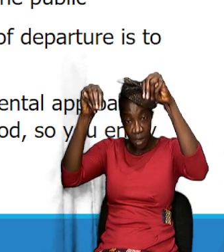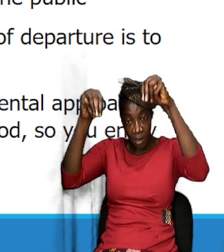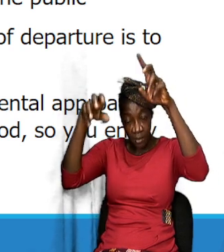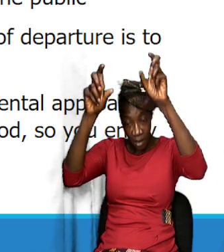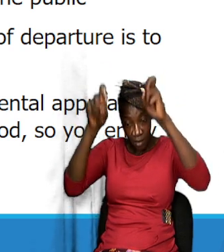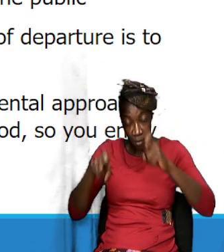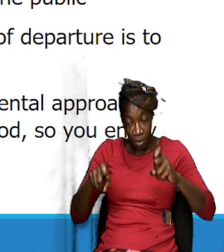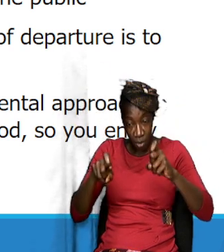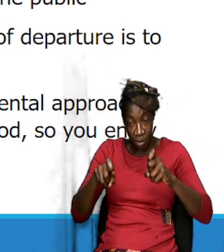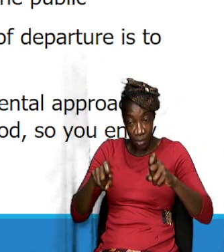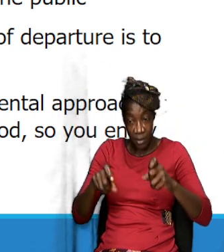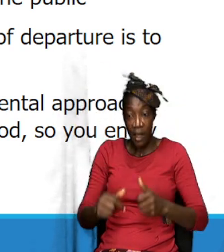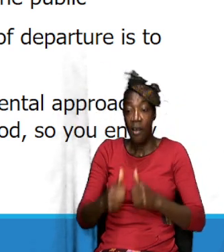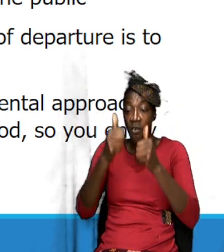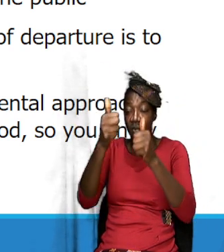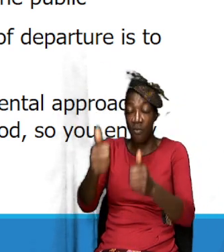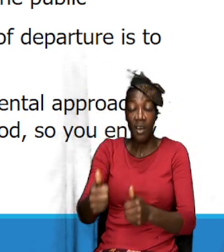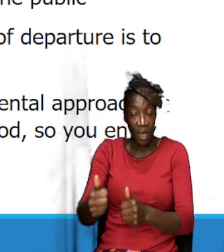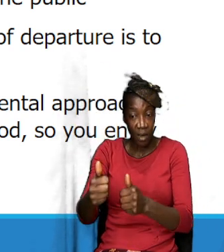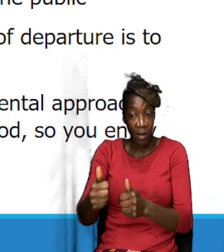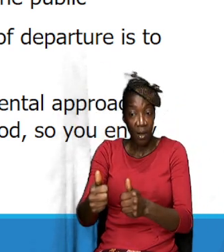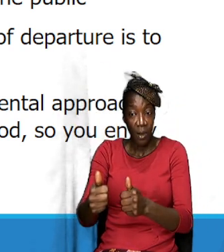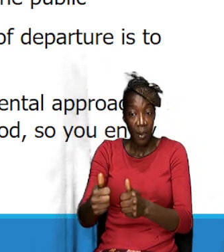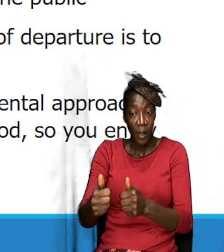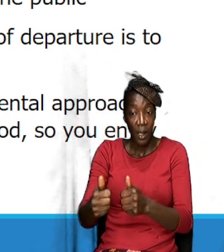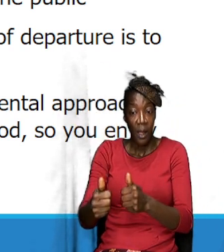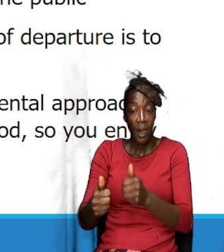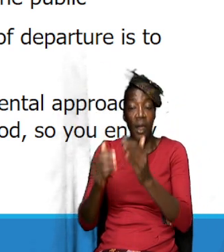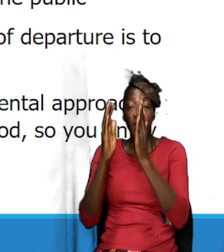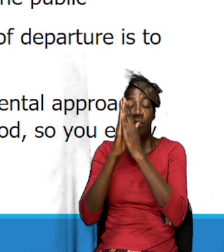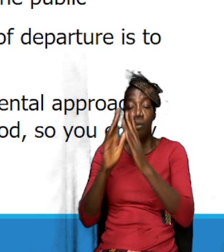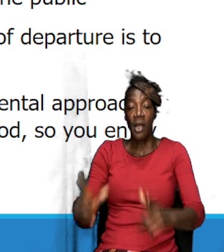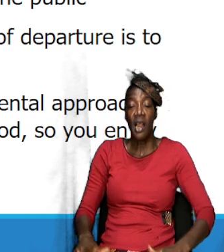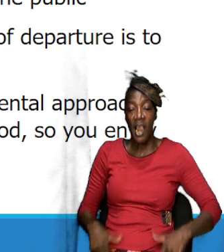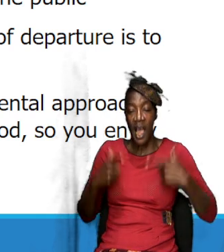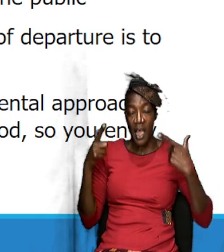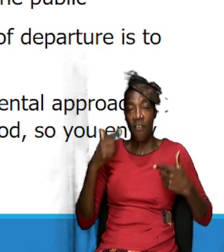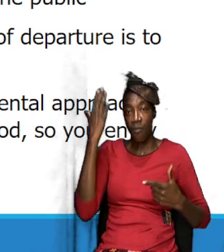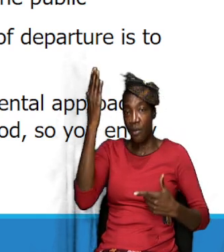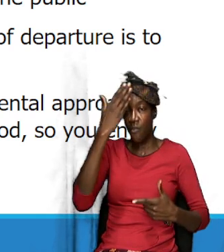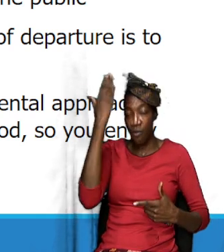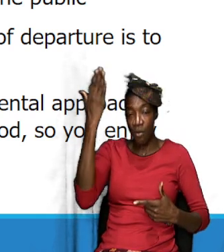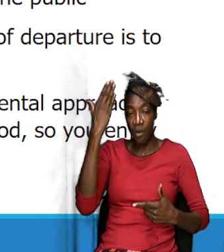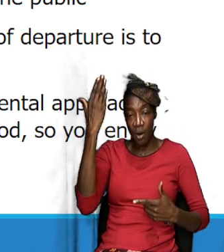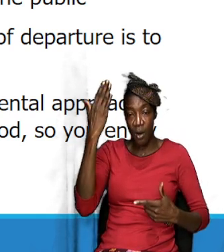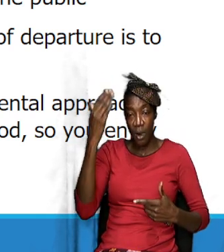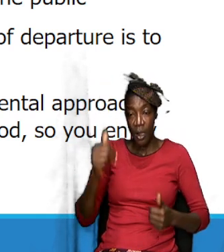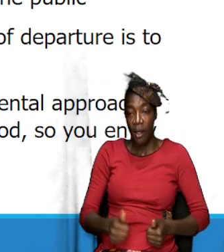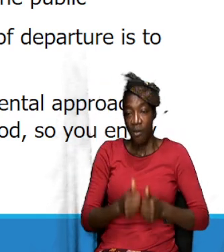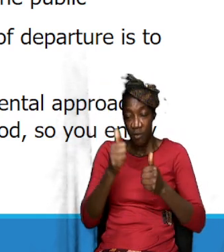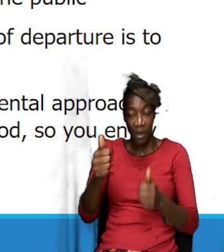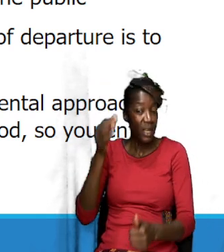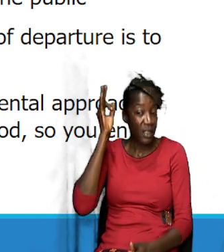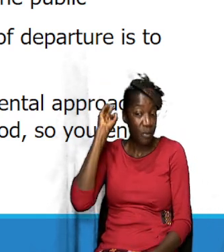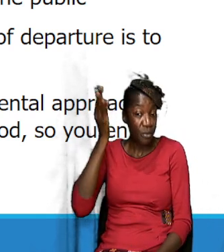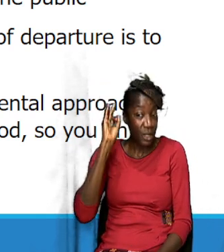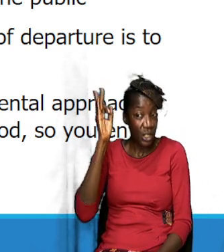must imitate his prayer life. Before we try to imitate his preaching